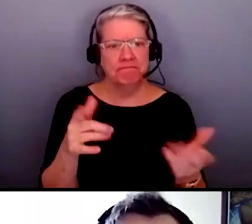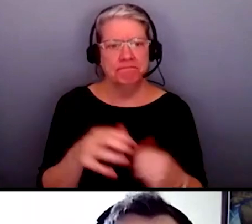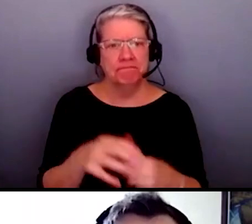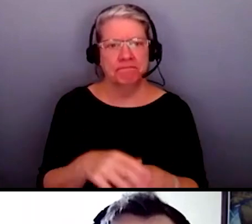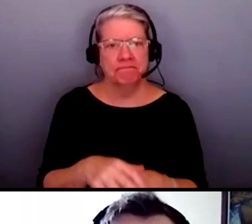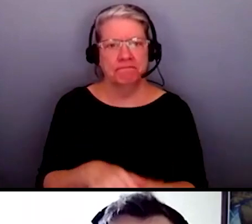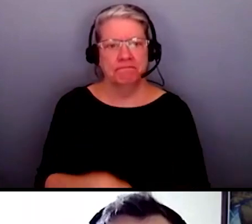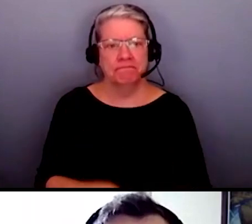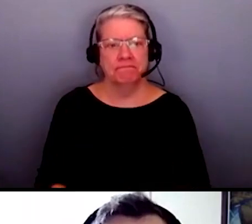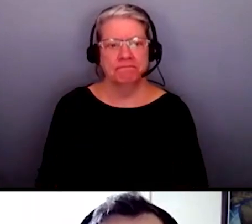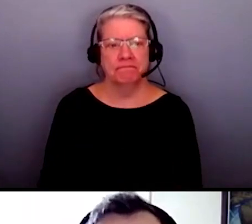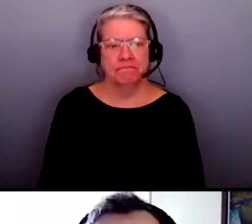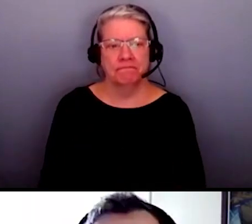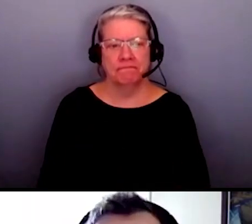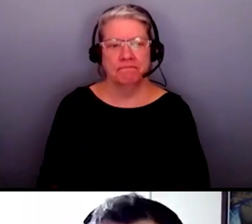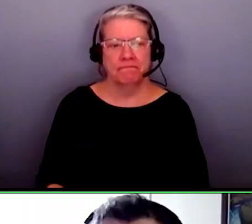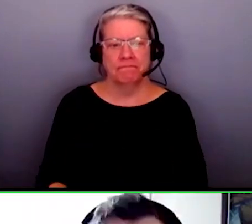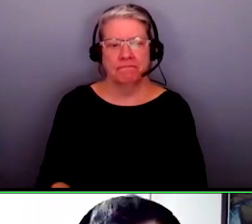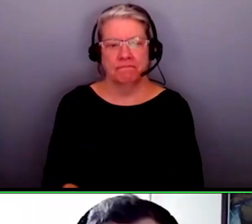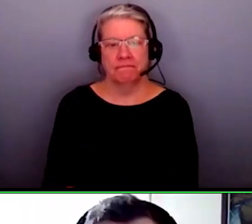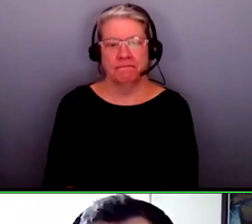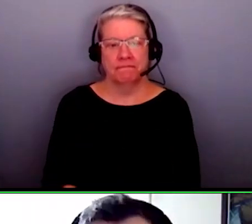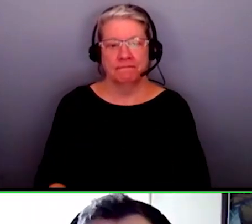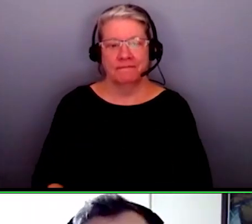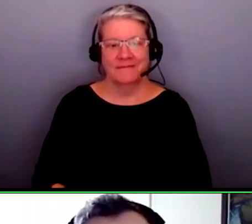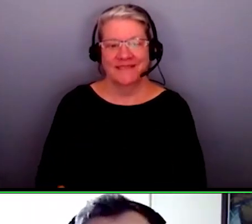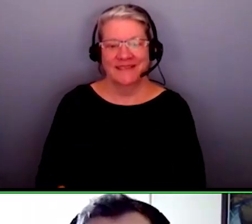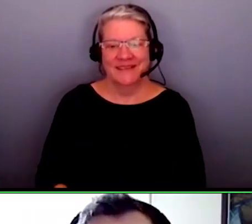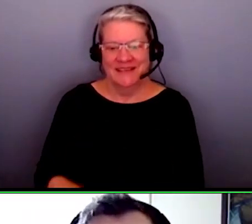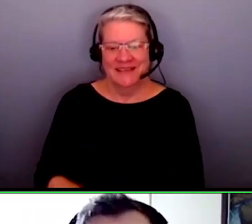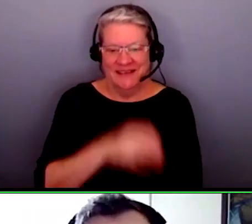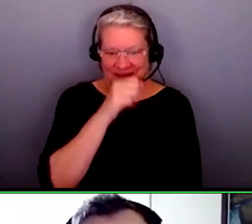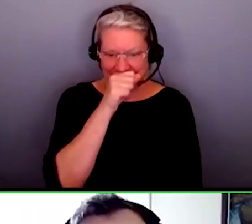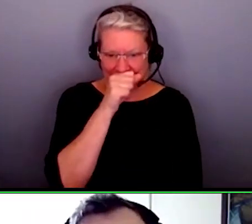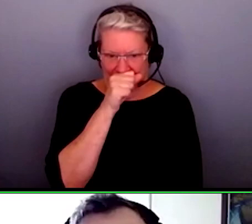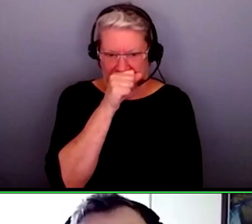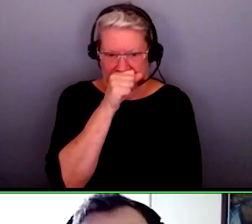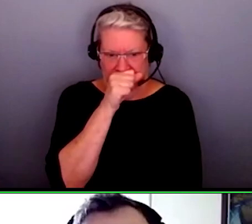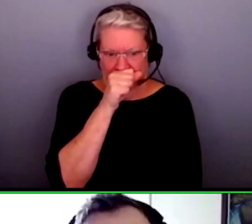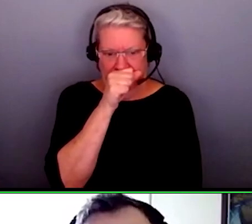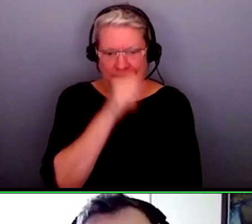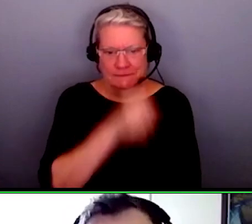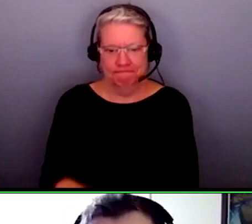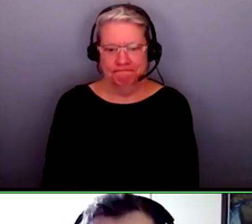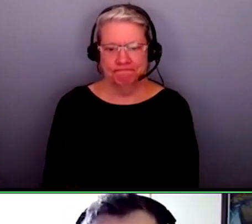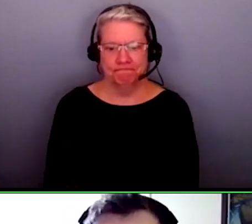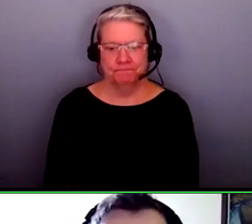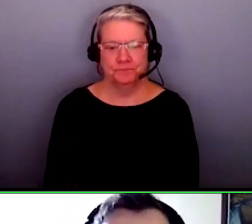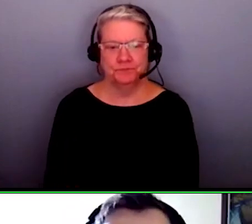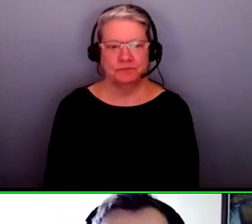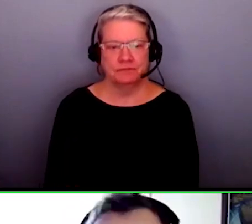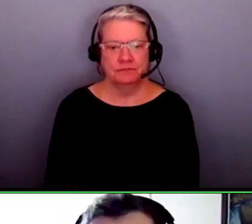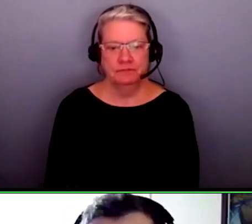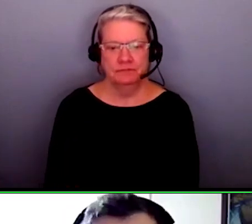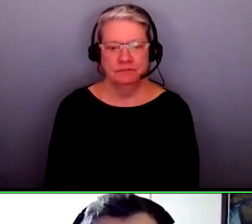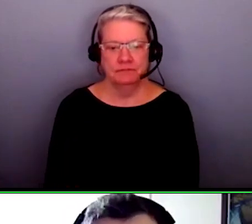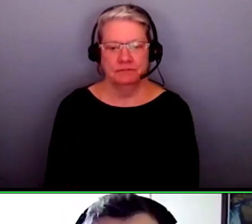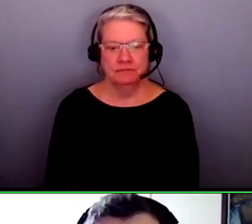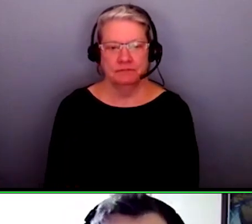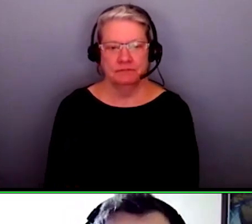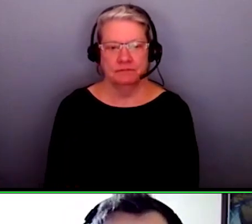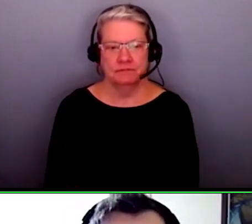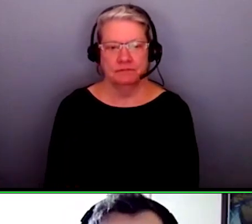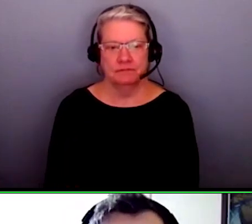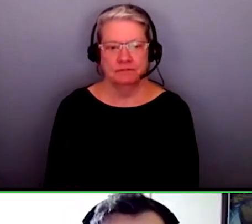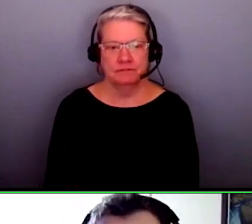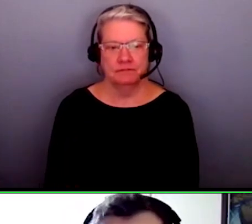okay i can do that again this is ben so english the way most people